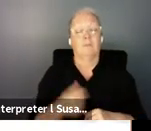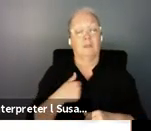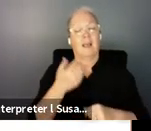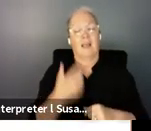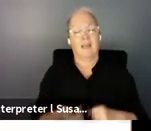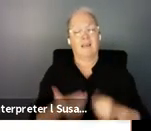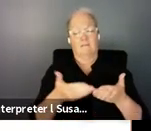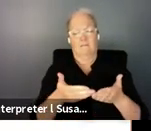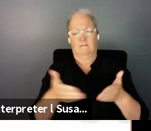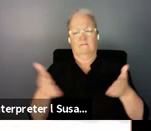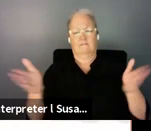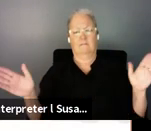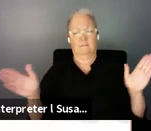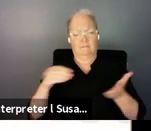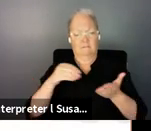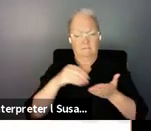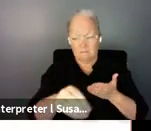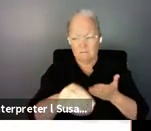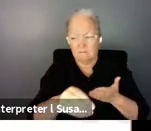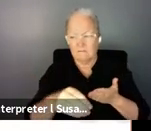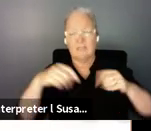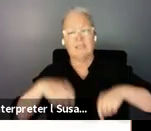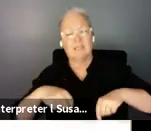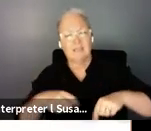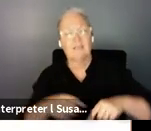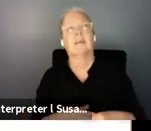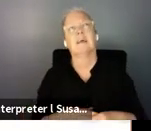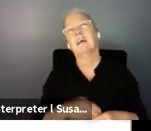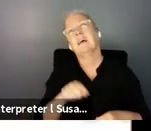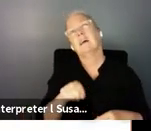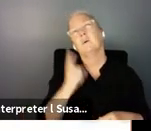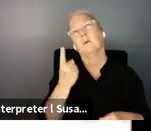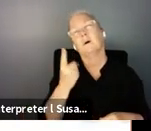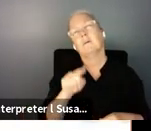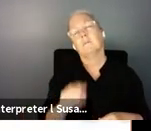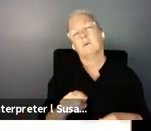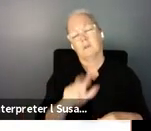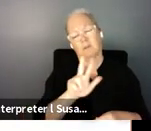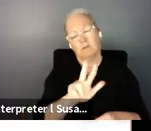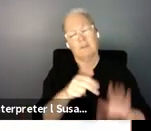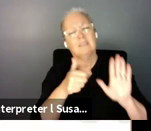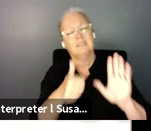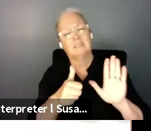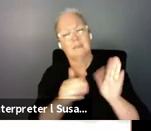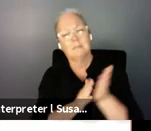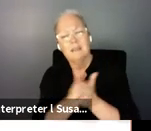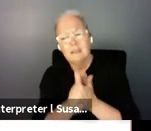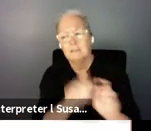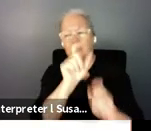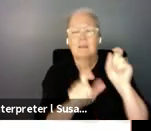scheme uh which now covers 1.36 million uh persons with disabilities